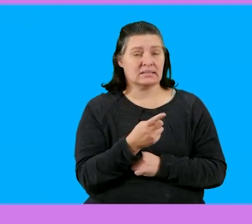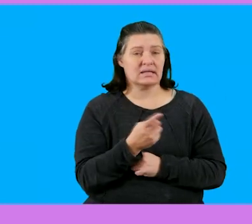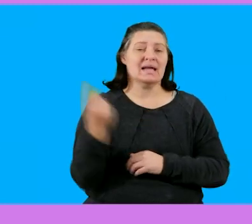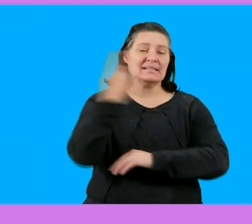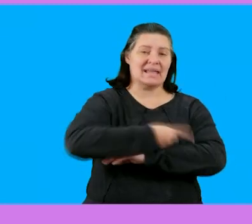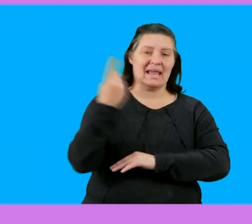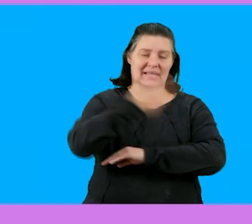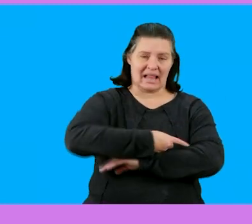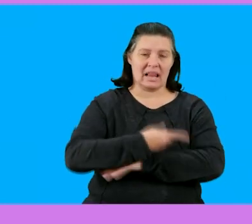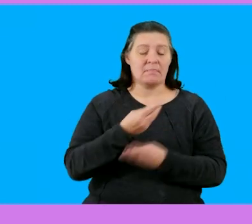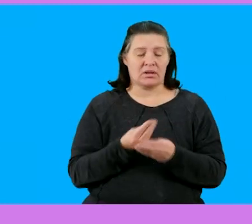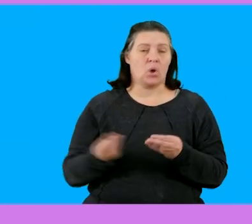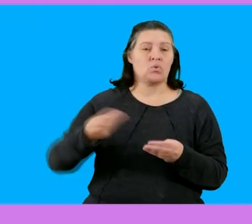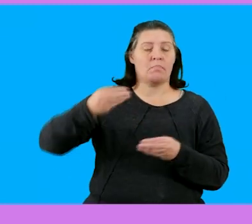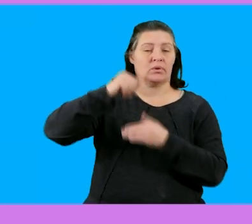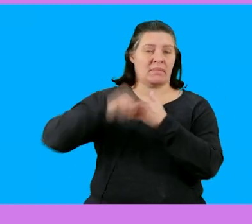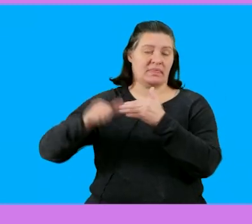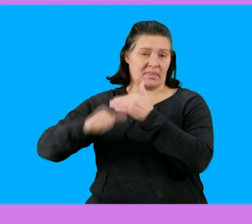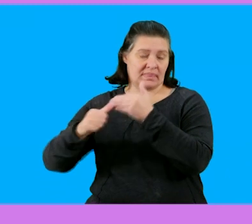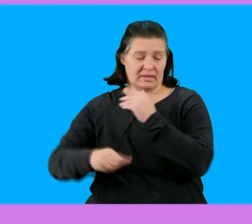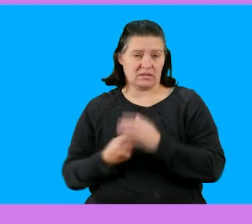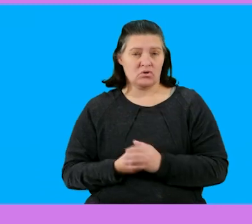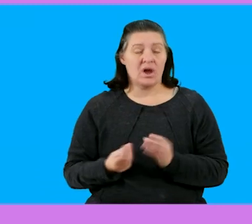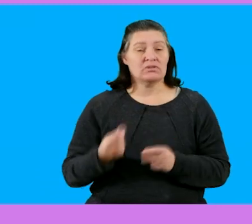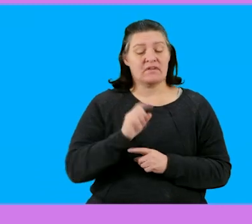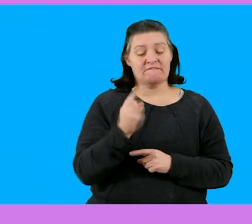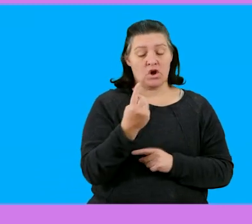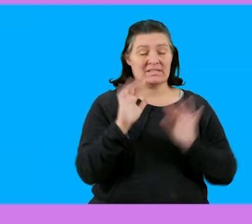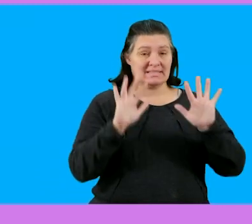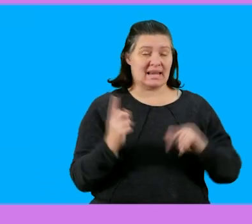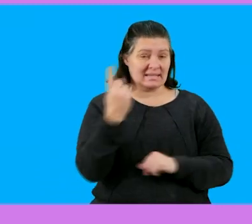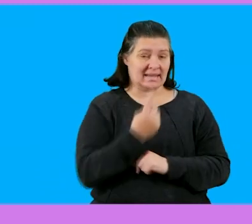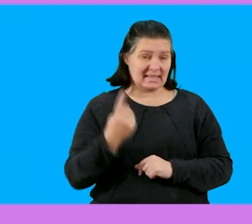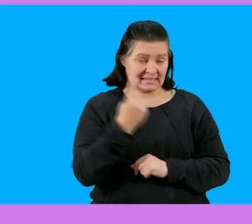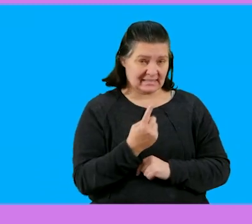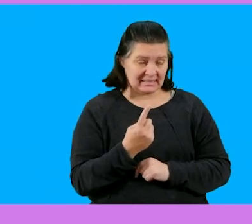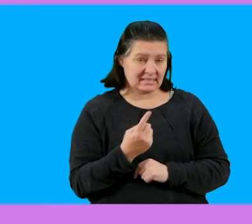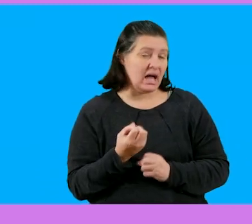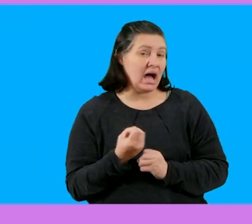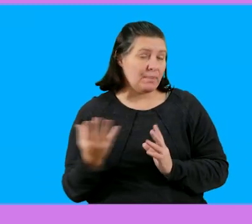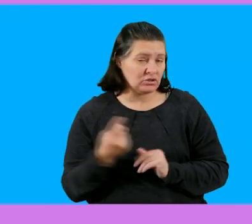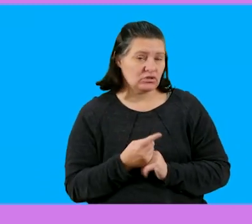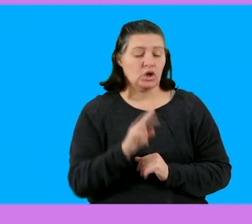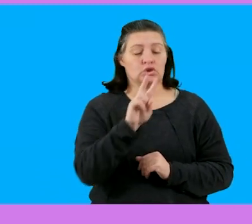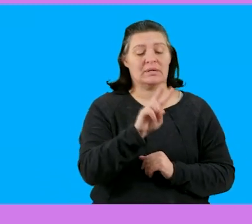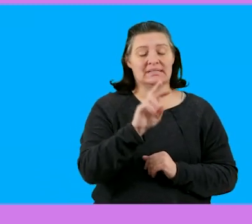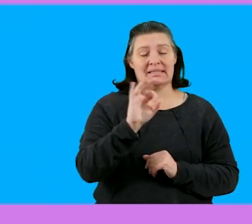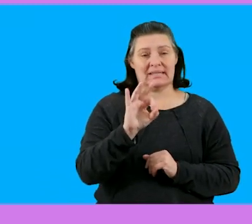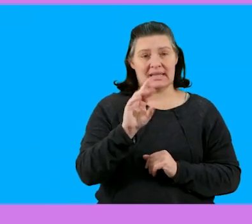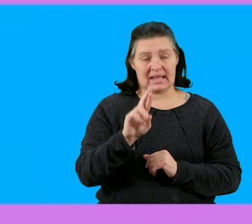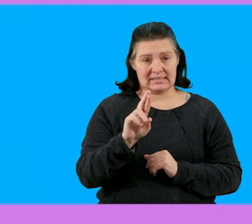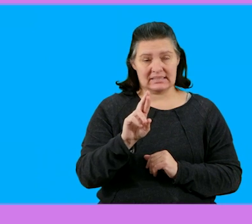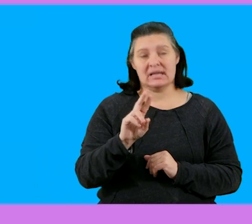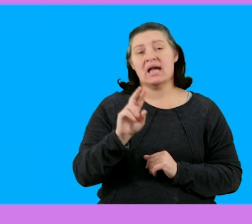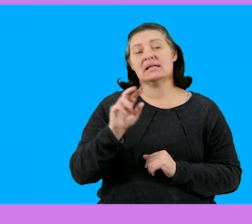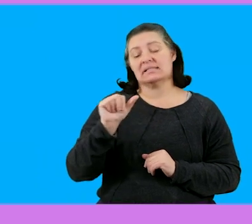daily but compounded monthly so the interest earned for the first 10 days therefore will be 23